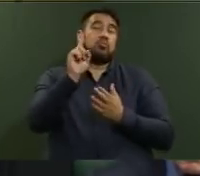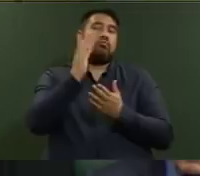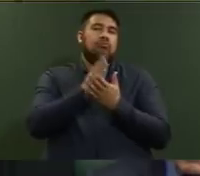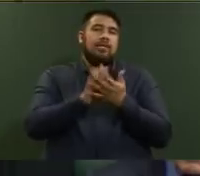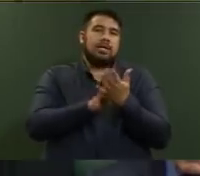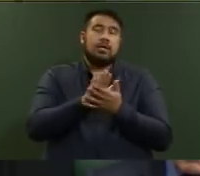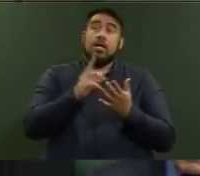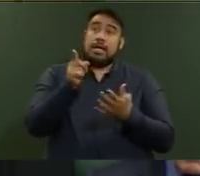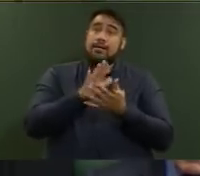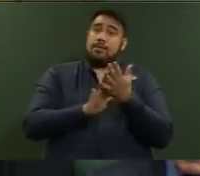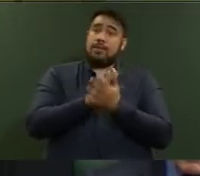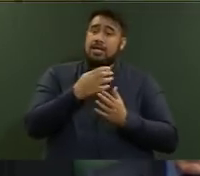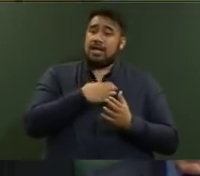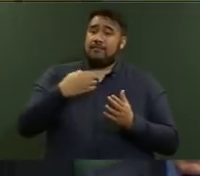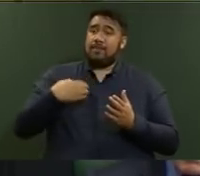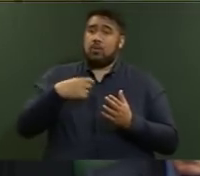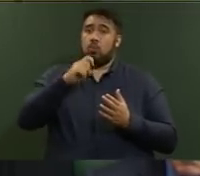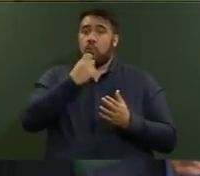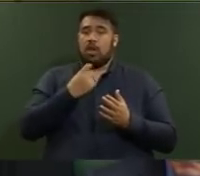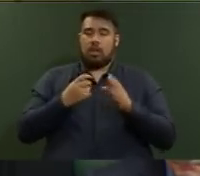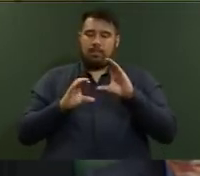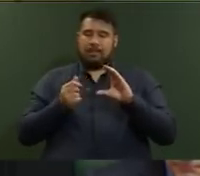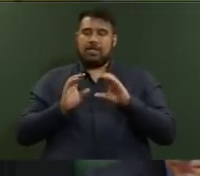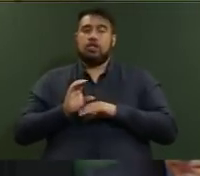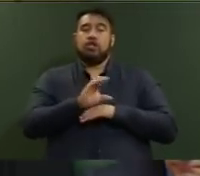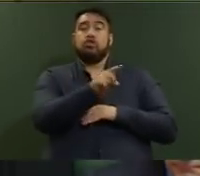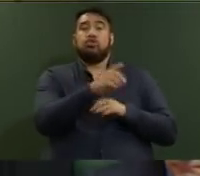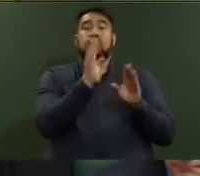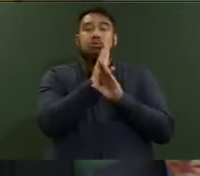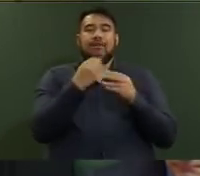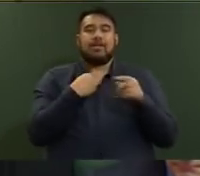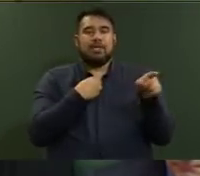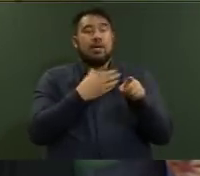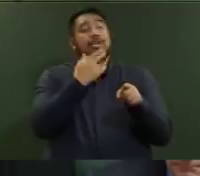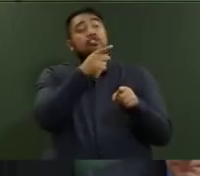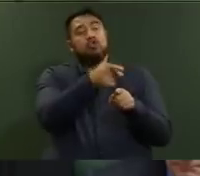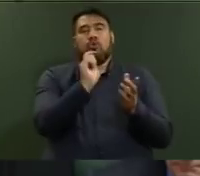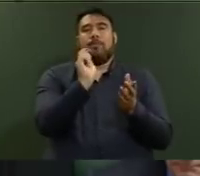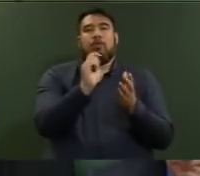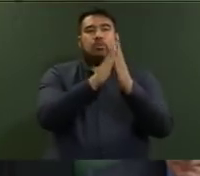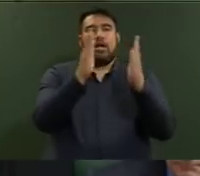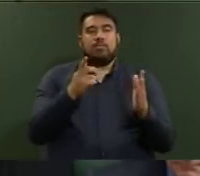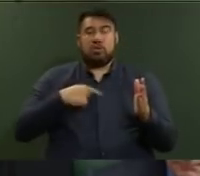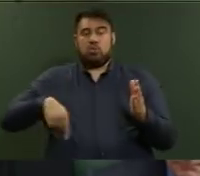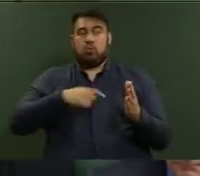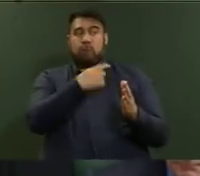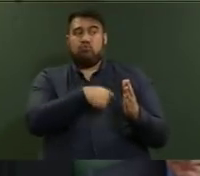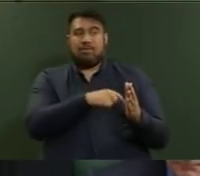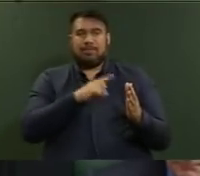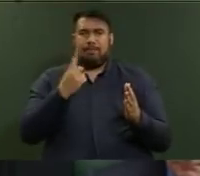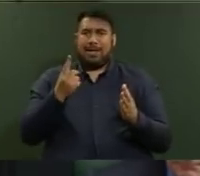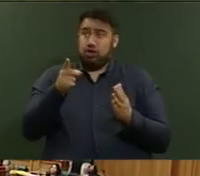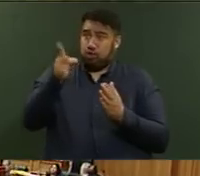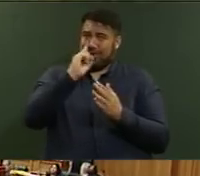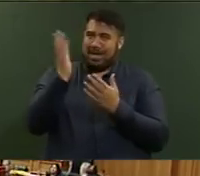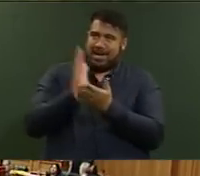is going to subsidise private investors to build the homes that the Government has promised but can't deliver?